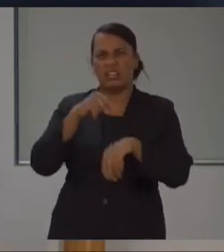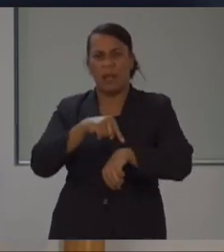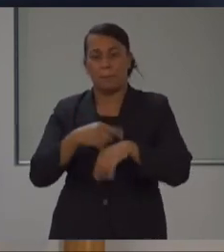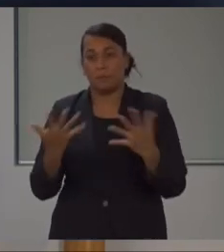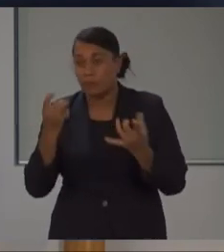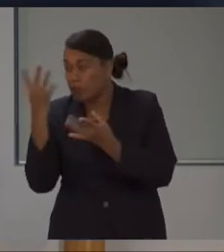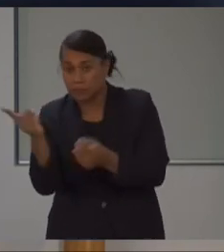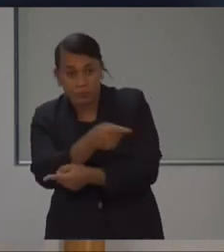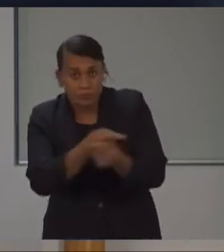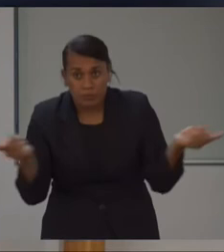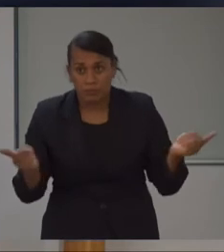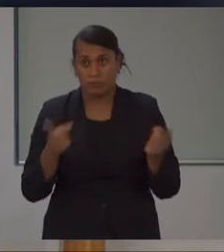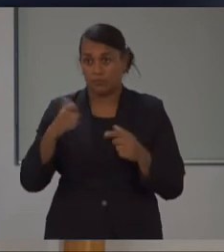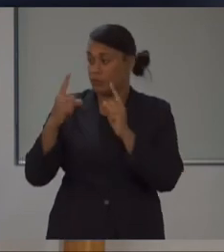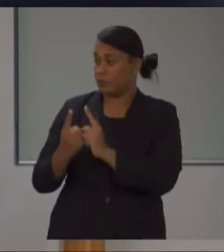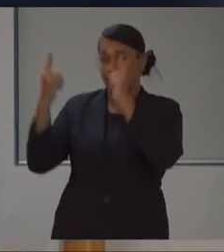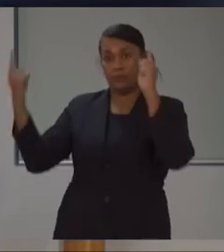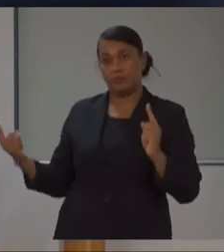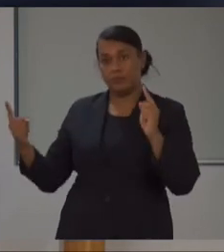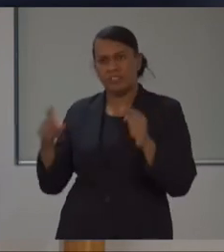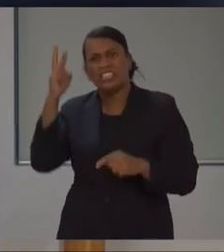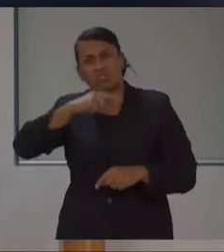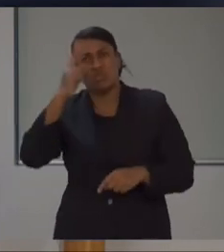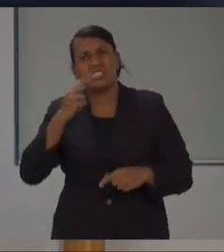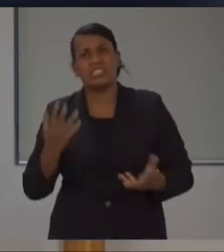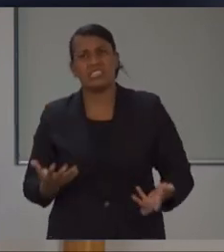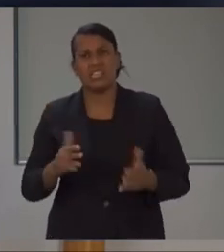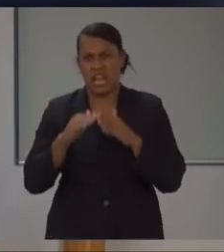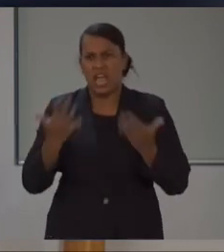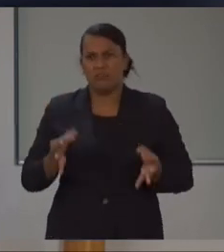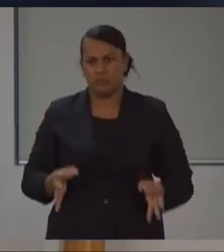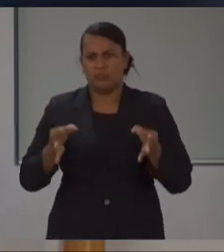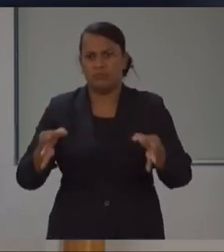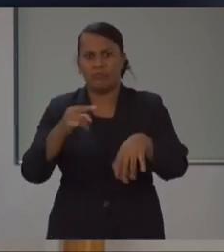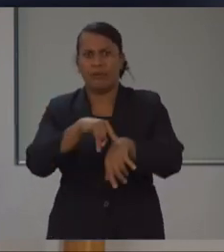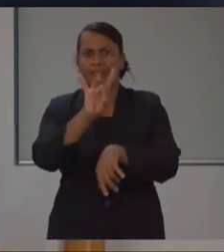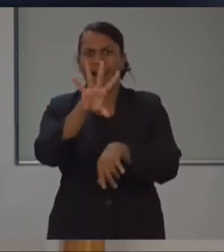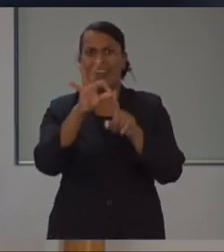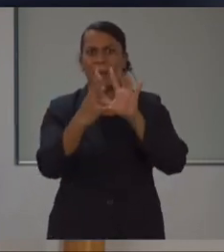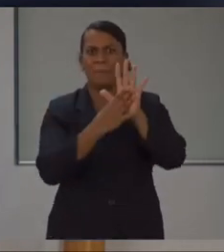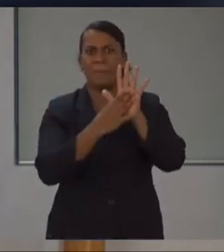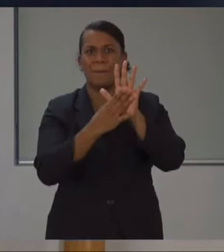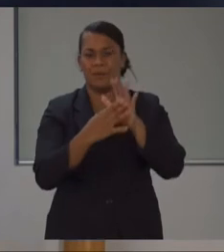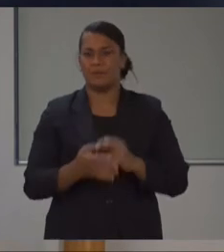social distancing and what have you, does this pose a risk to all your efforts to try and contain the spread of COVID-19?